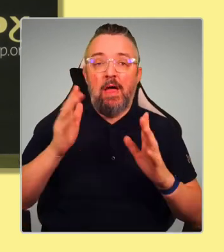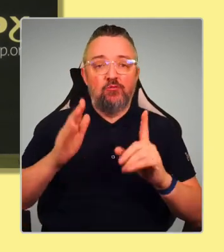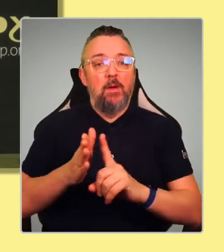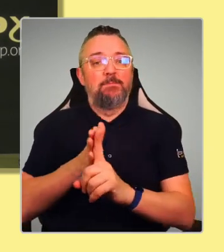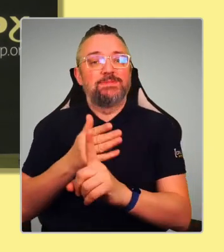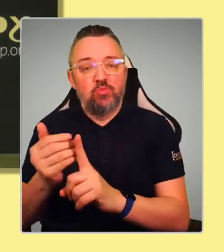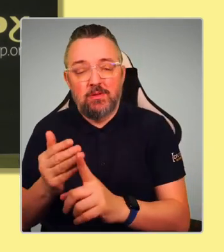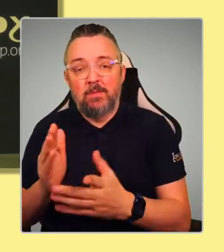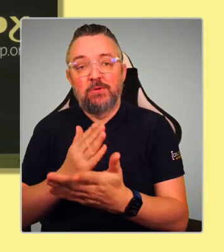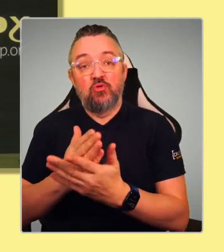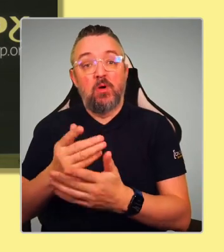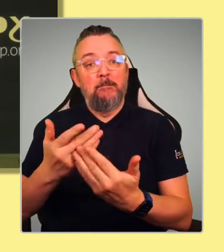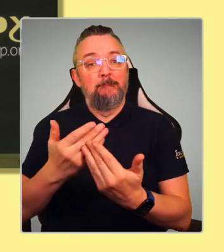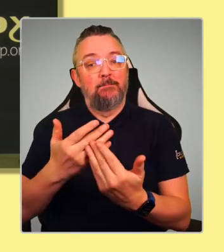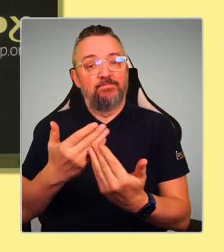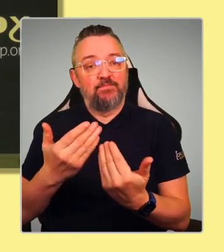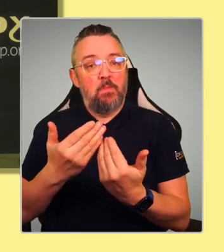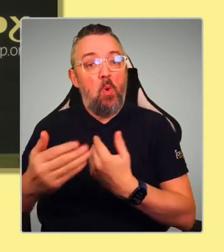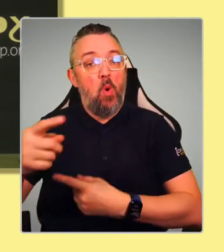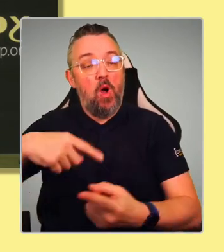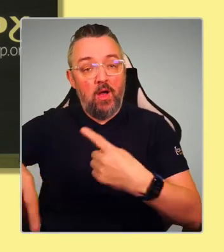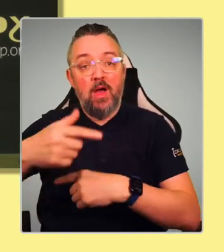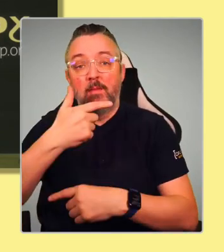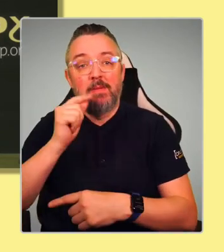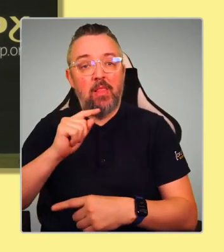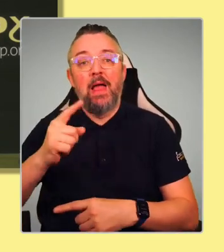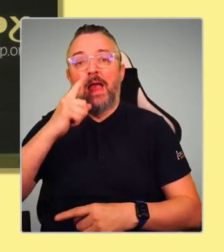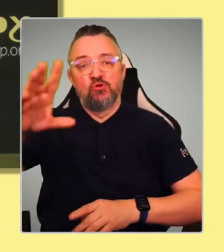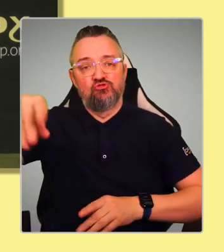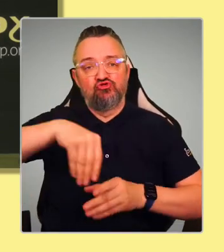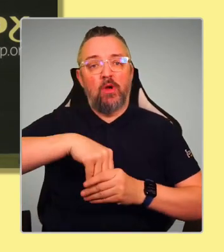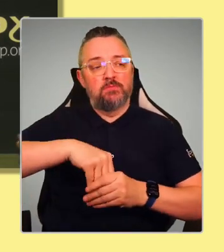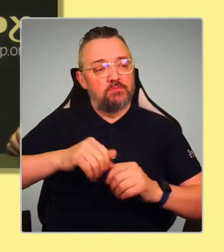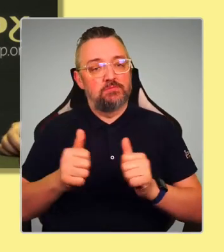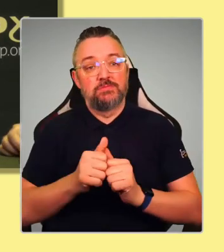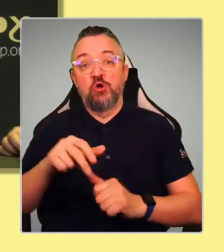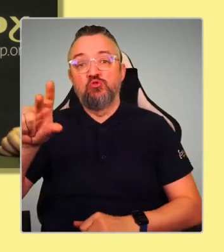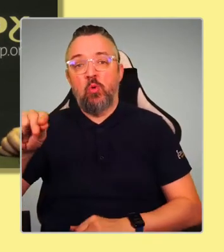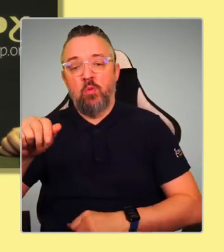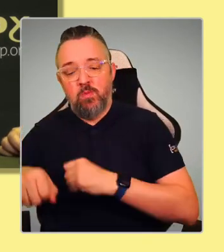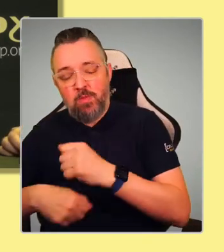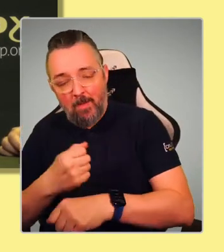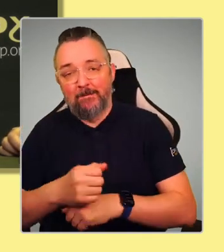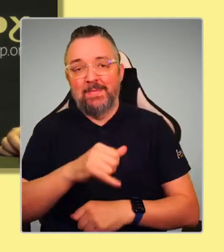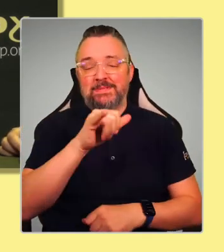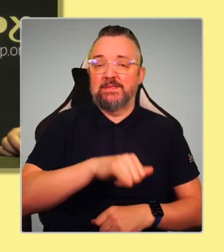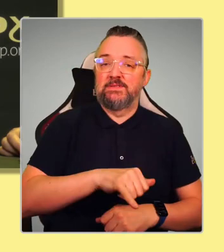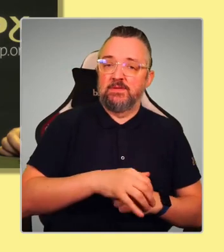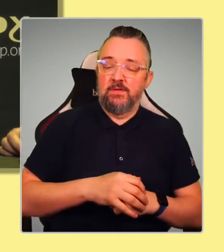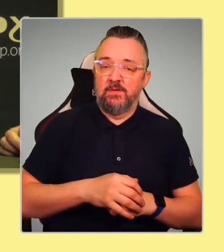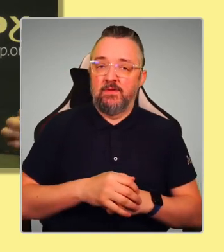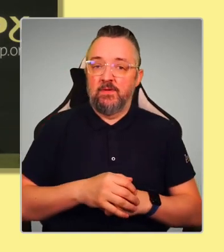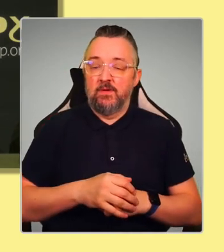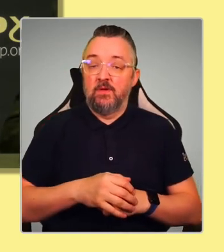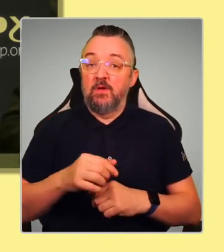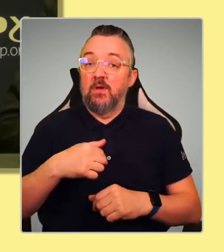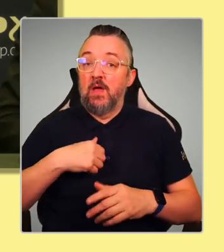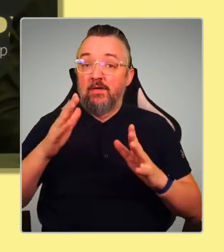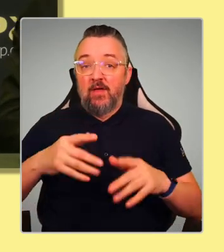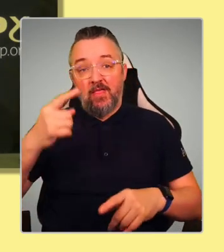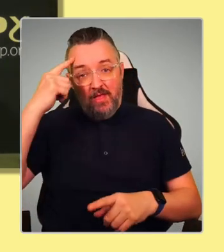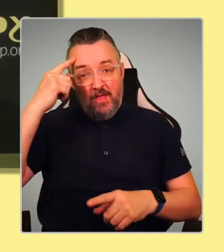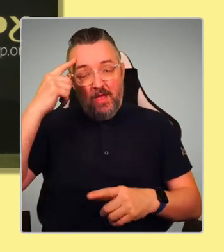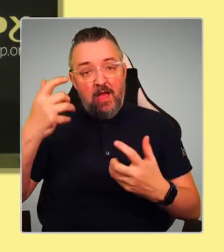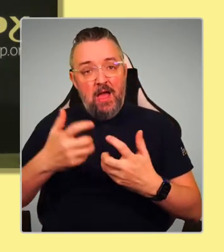cause. The second thing is, how do we get serious, as we have been doing already, about ending once and for all the scourge of